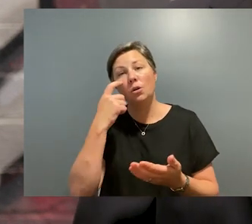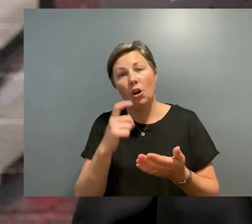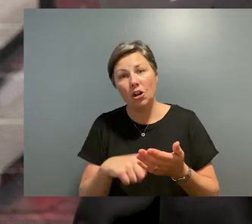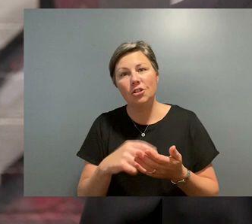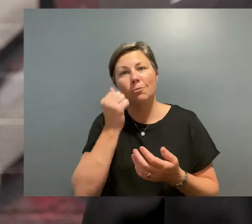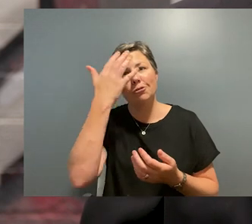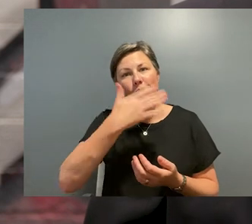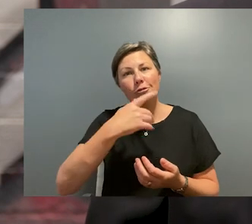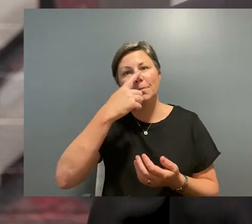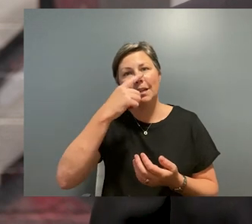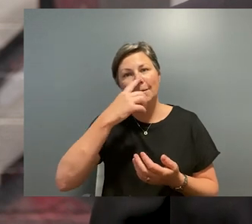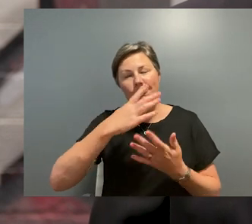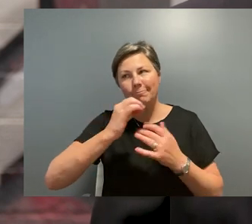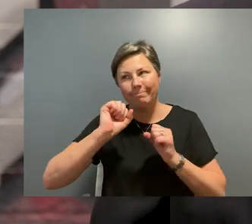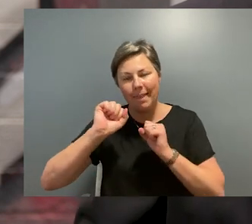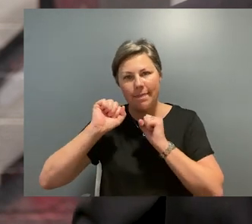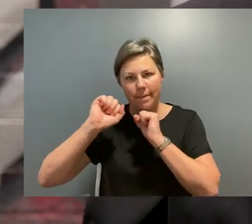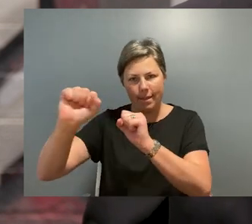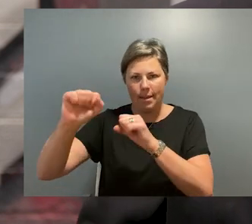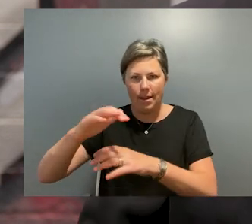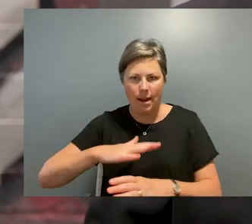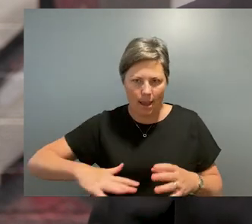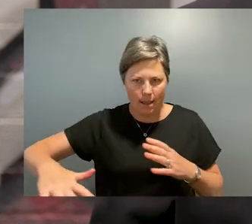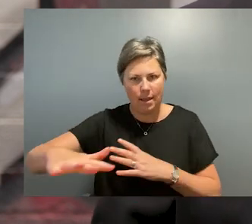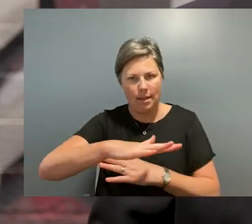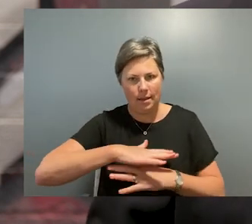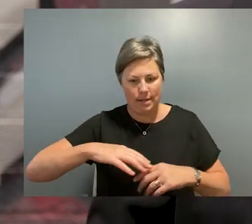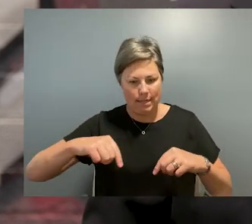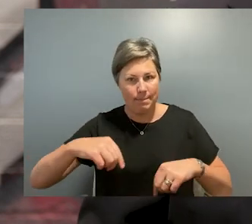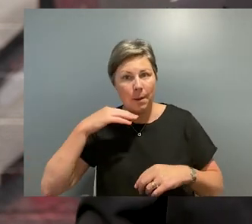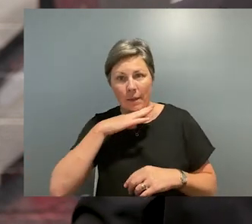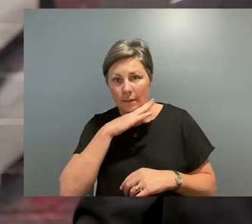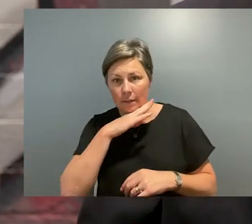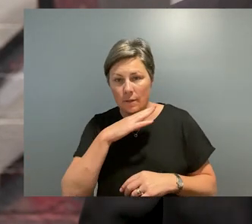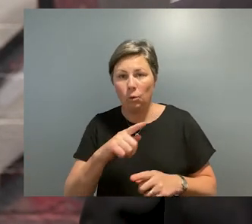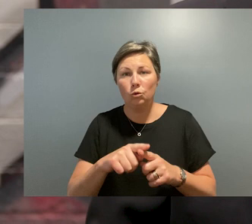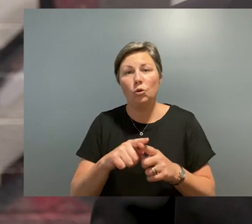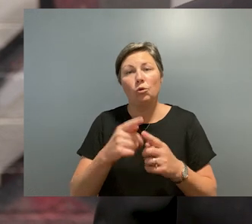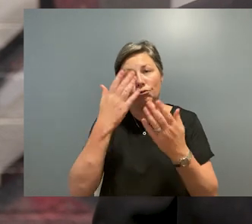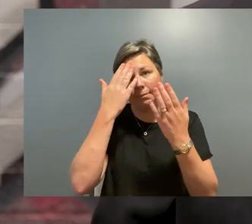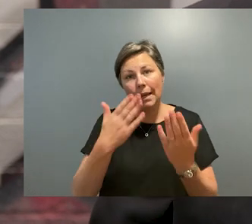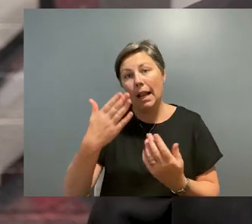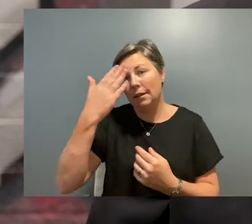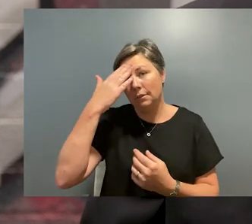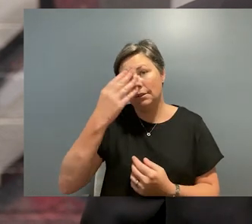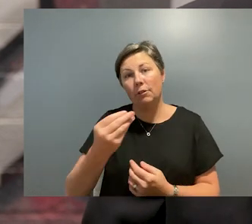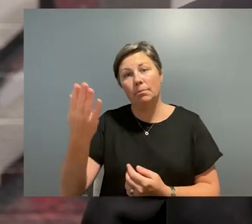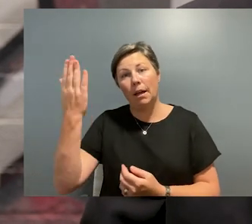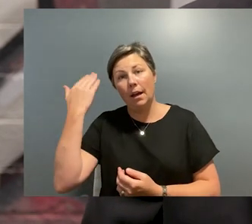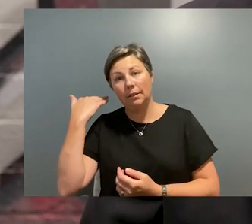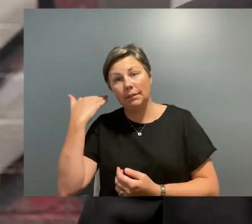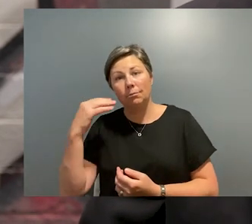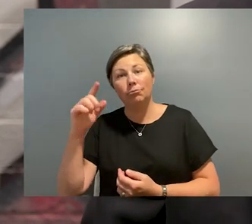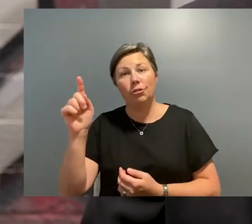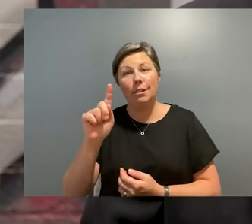boonwurrung and wurundjeri people of the kulin nation as the traditional owners of melbourne and i pay my deep respects to their elders past